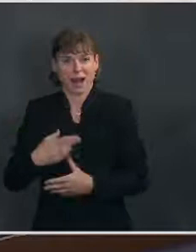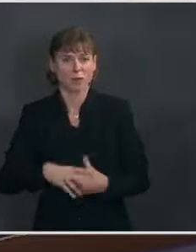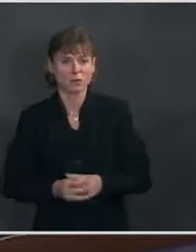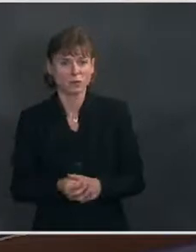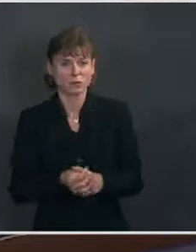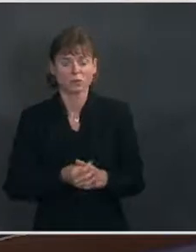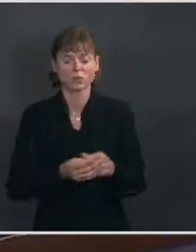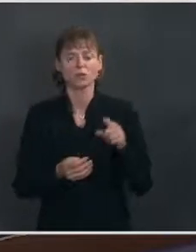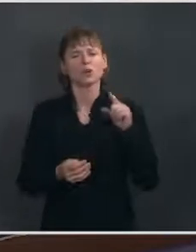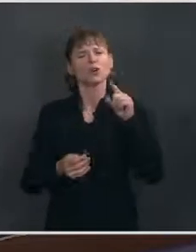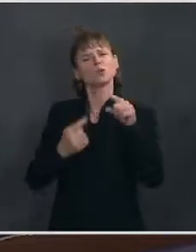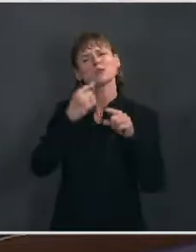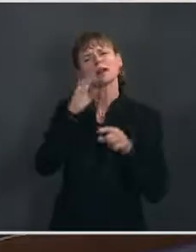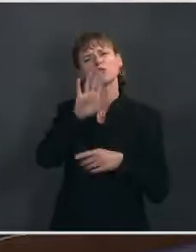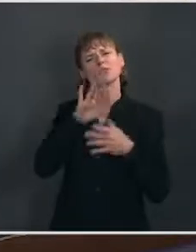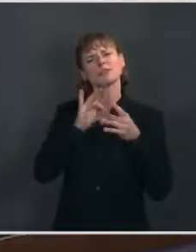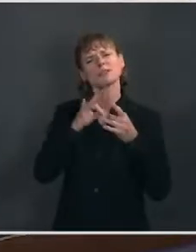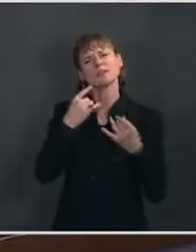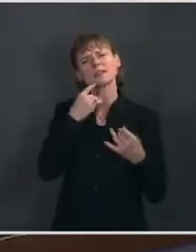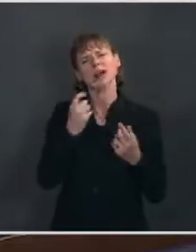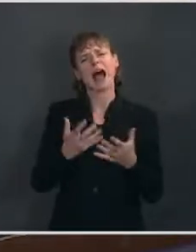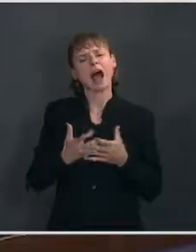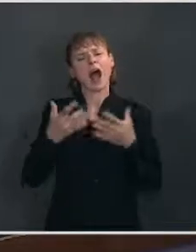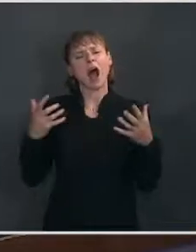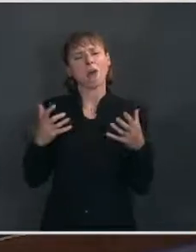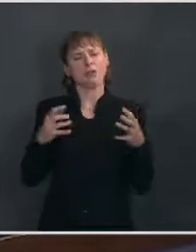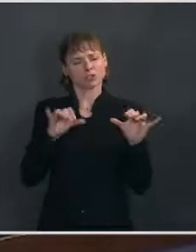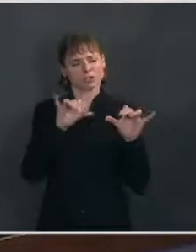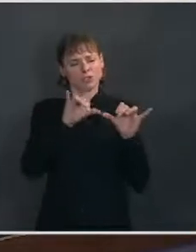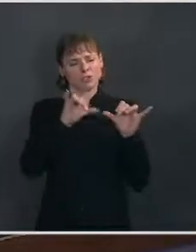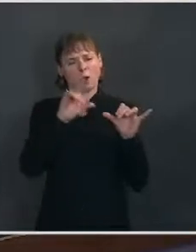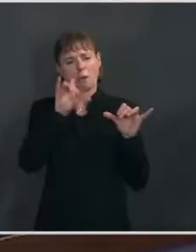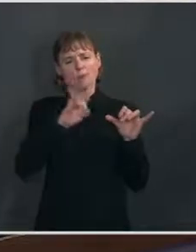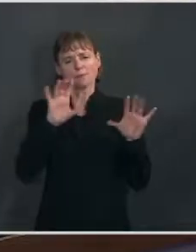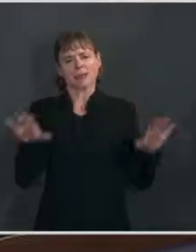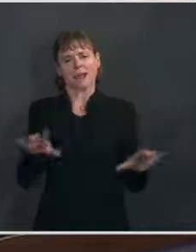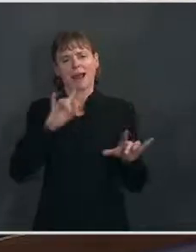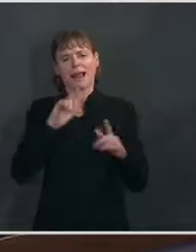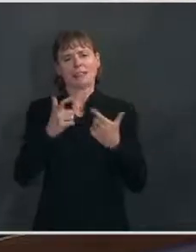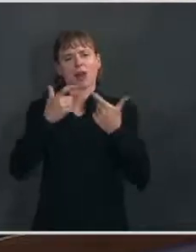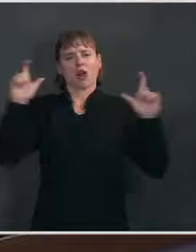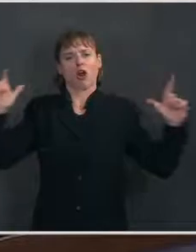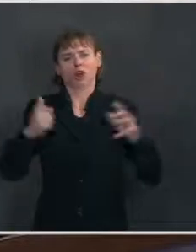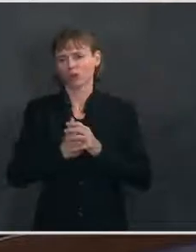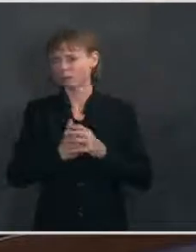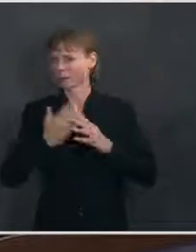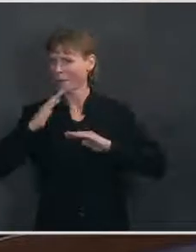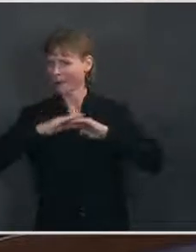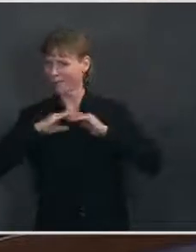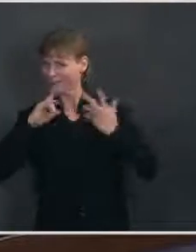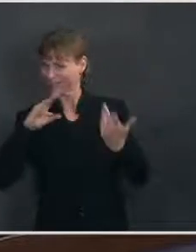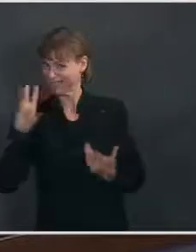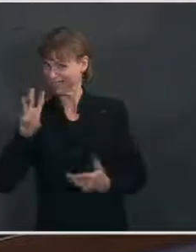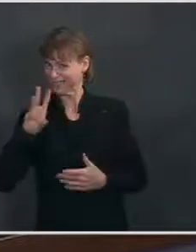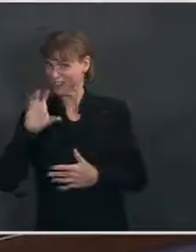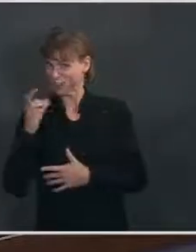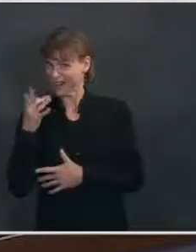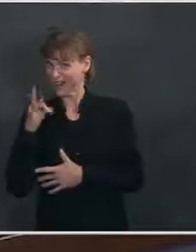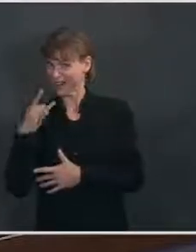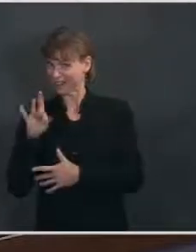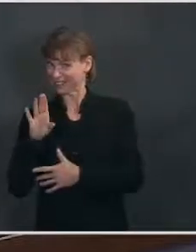said in your statement that the scale of what must be done is large. Let's bottom line it. Is $618 billion